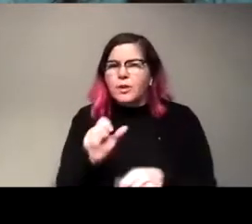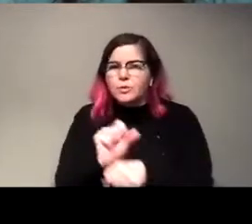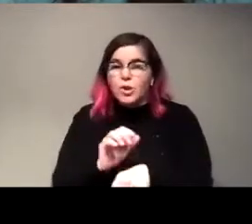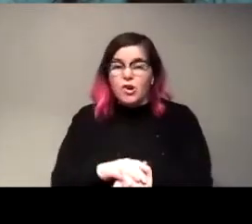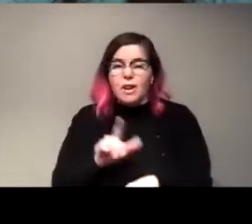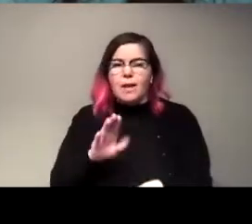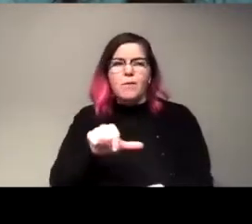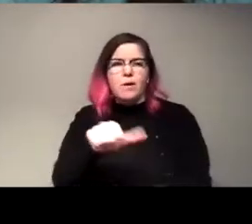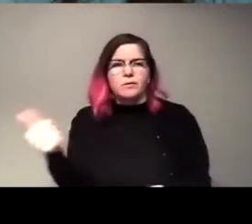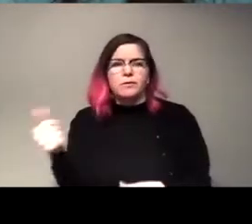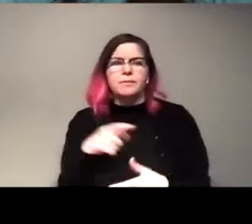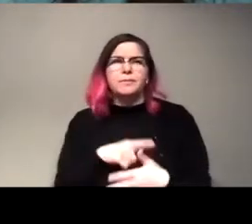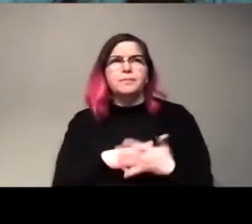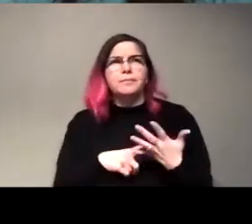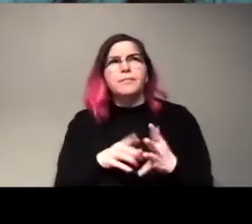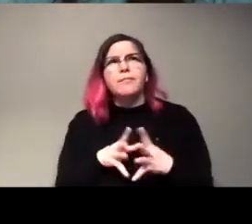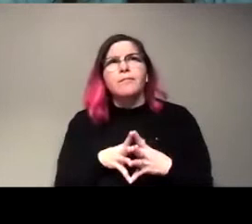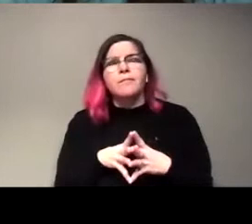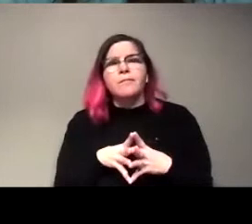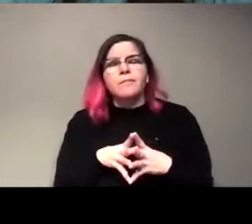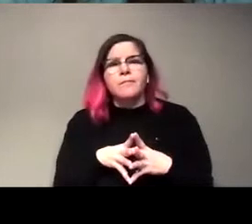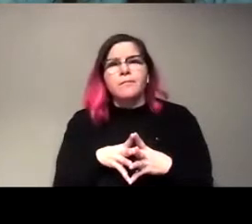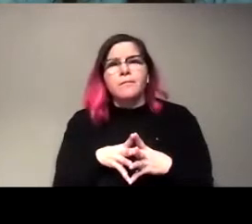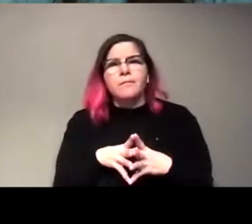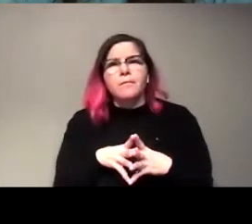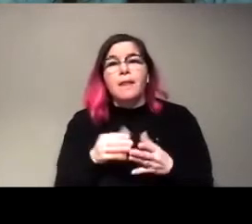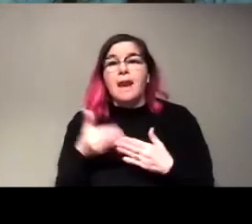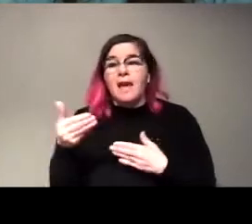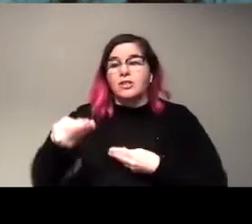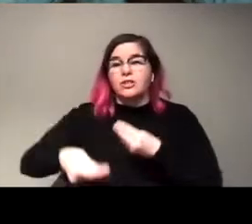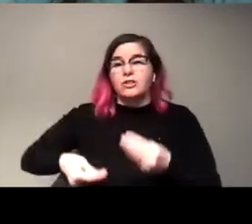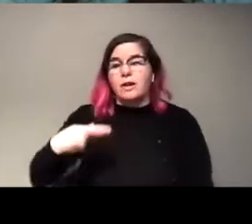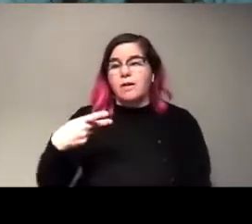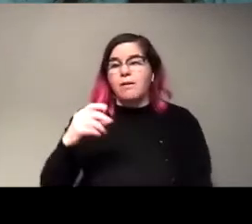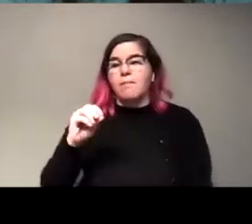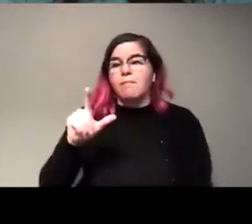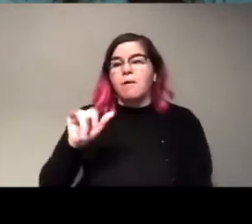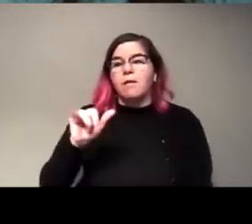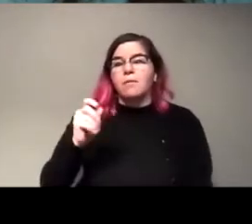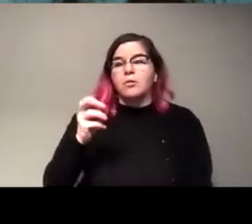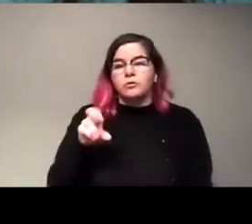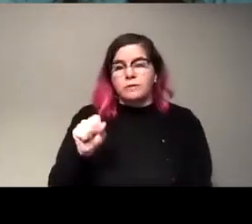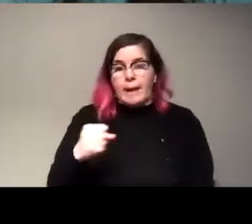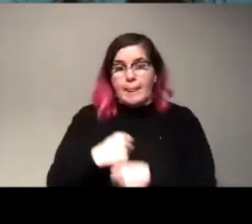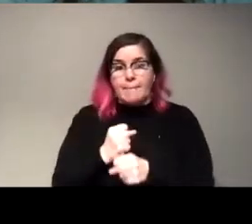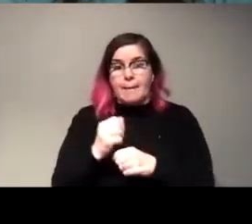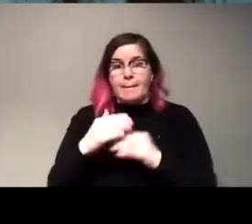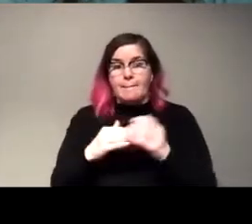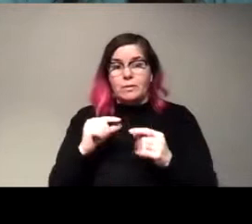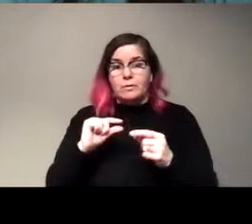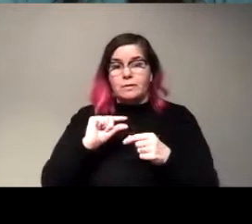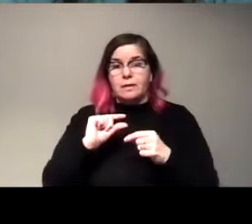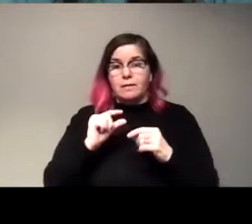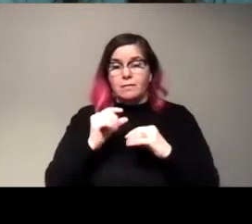is, you know, like next generation polymers. Like, can we make like the building blocks of plastics